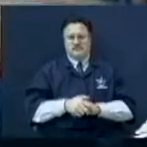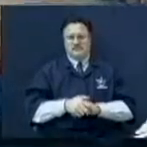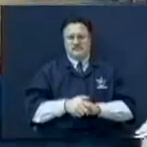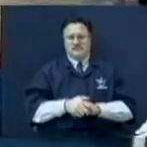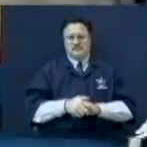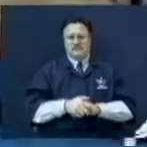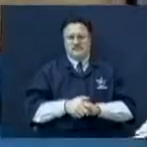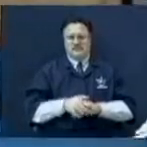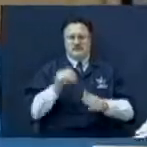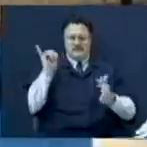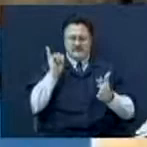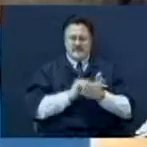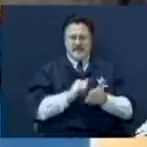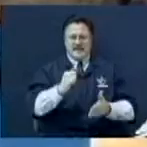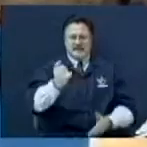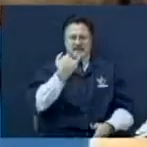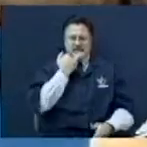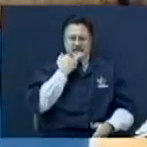That's disgusting.